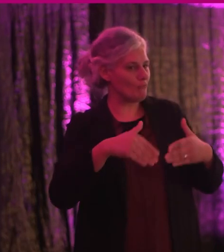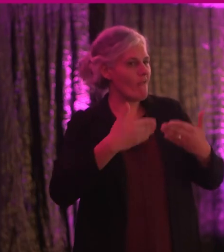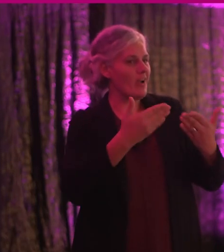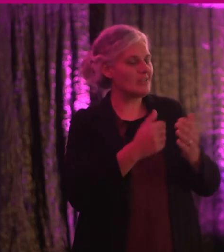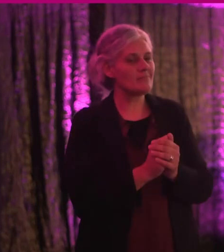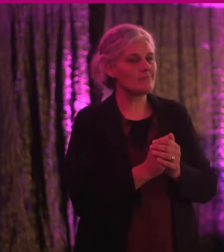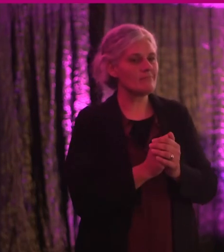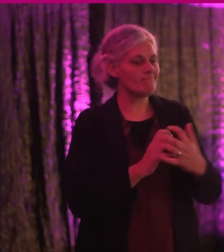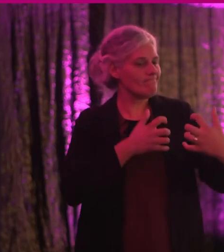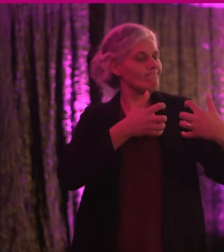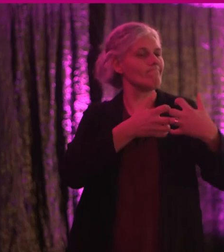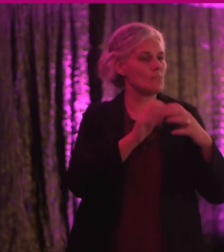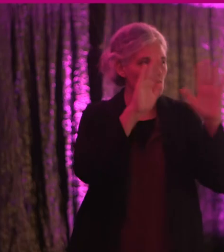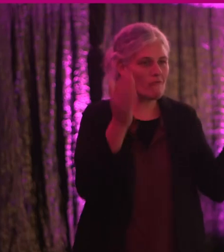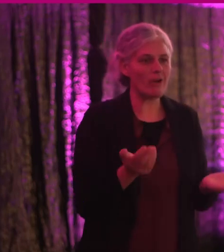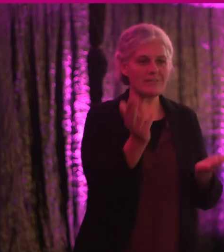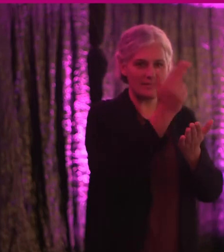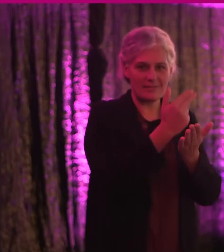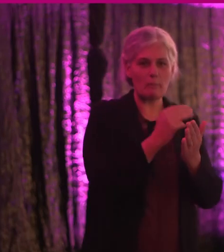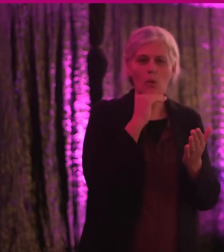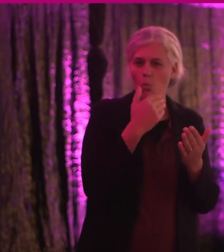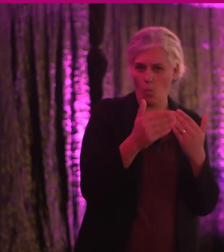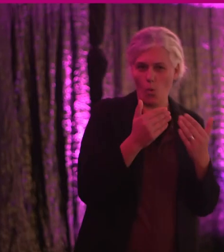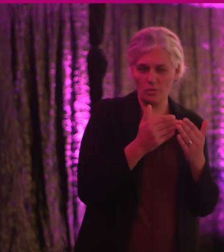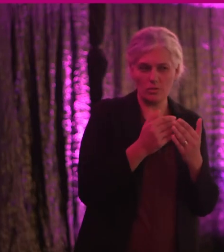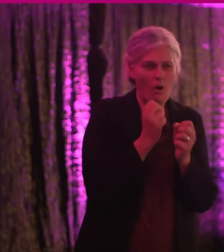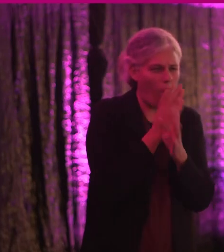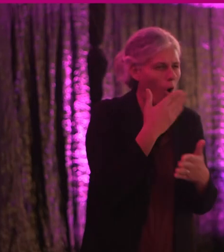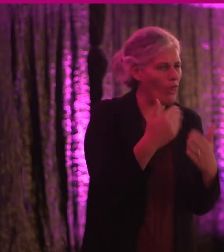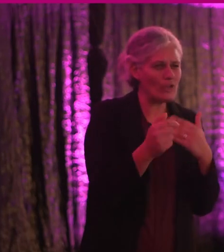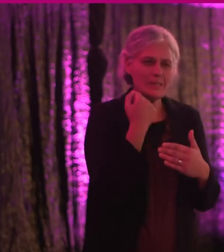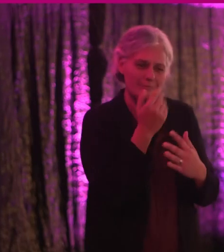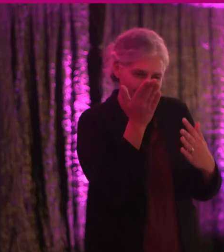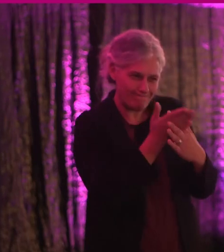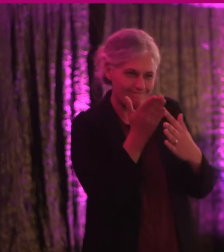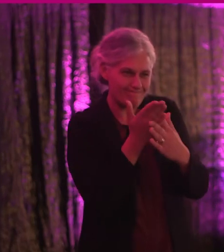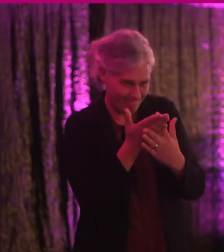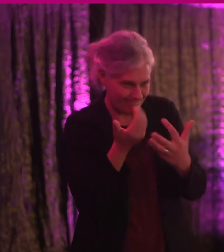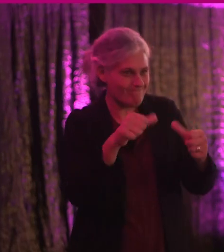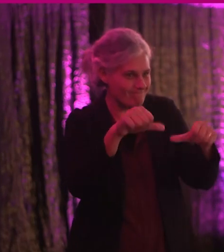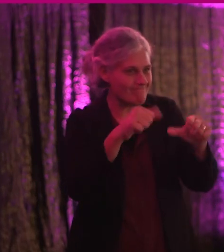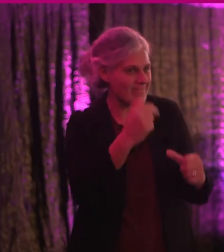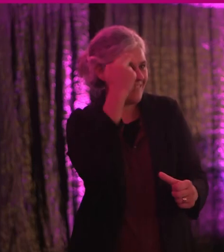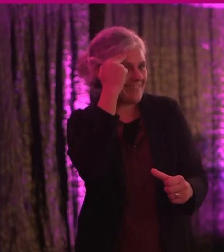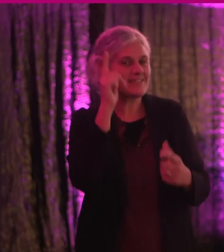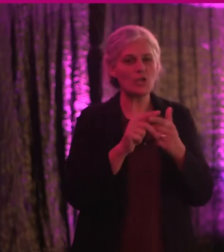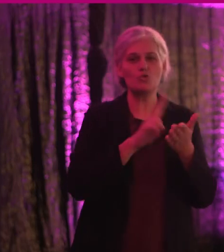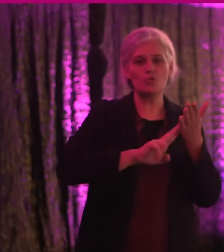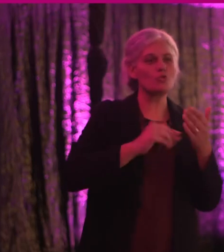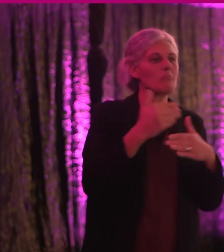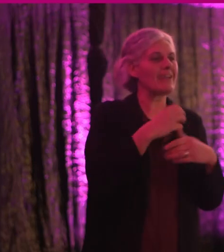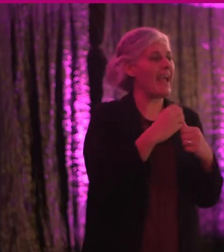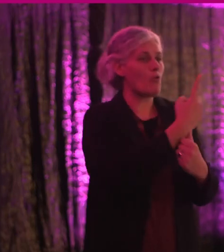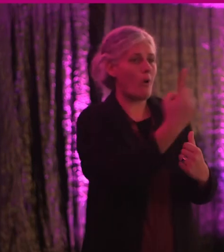The adoption of universal design means that all things would be easy to access, to understand and to use by